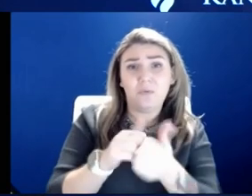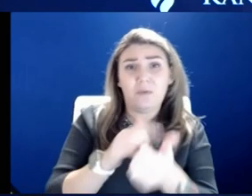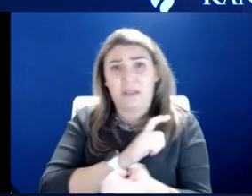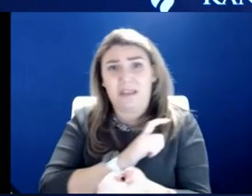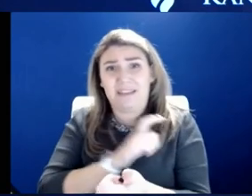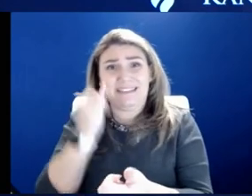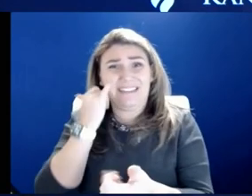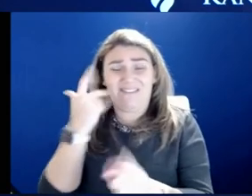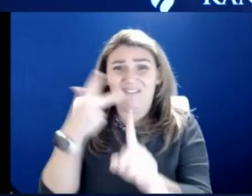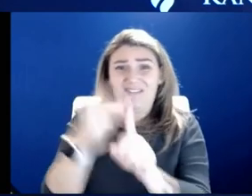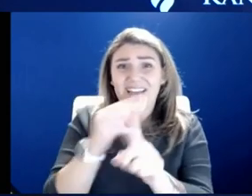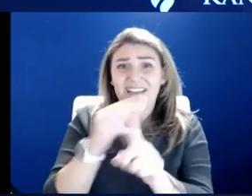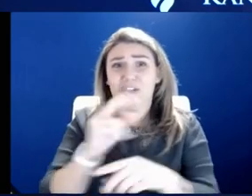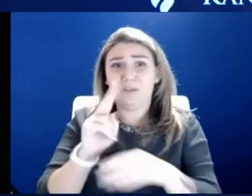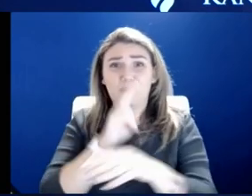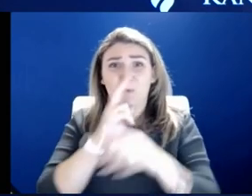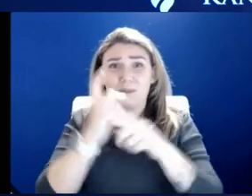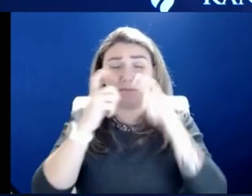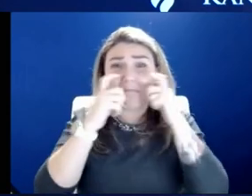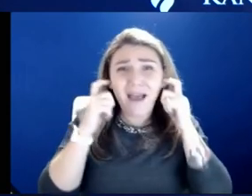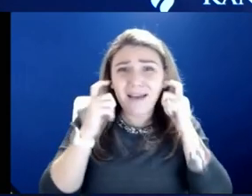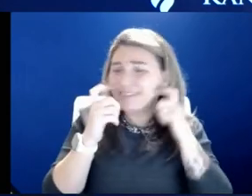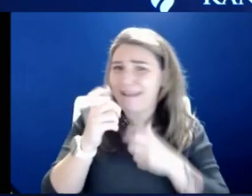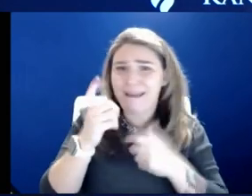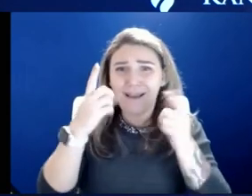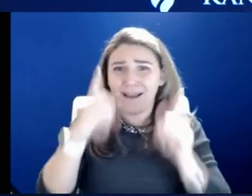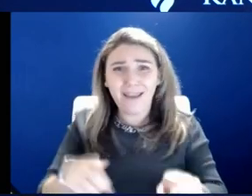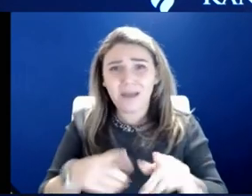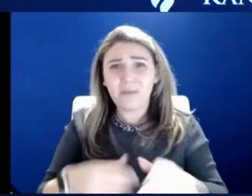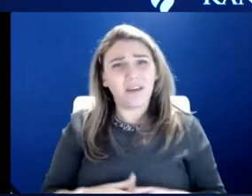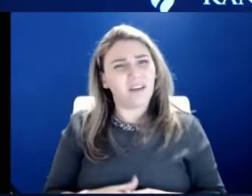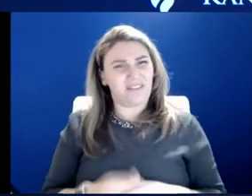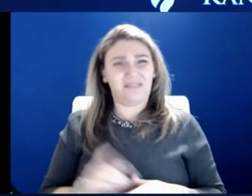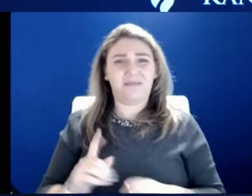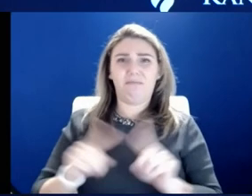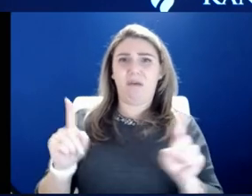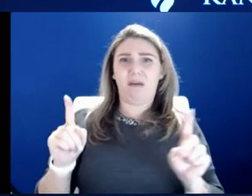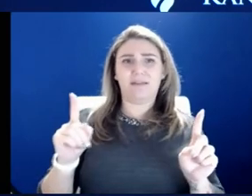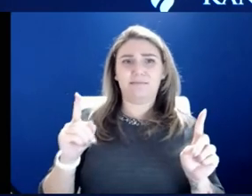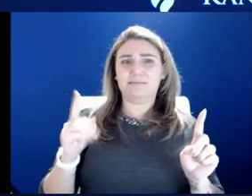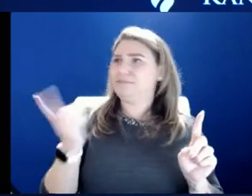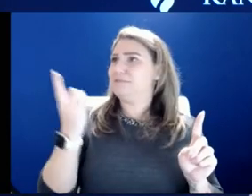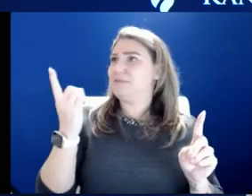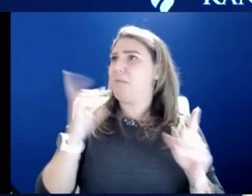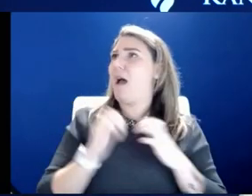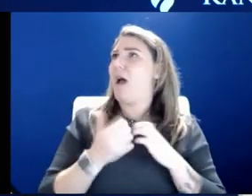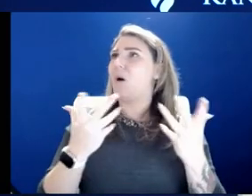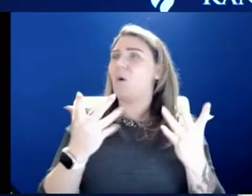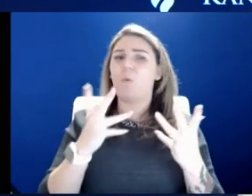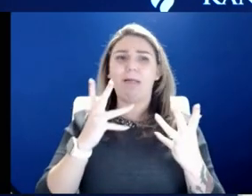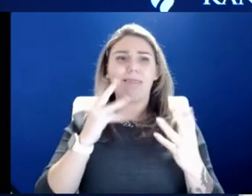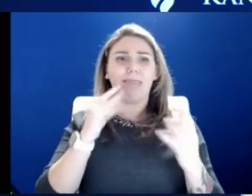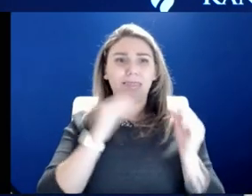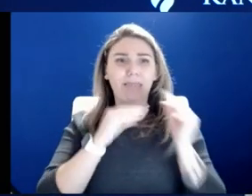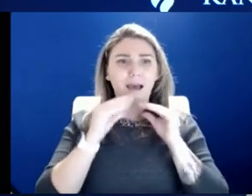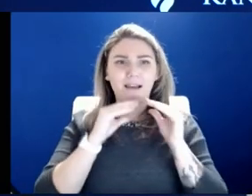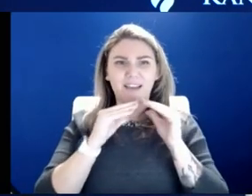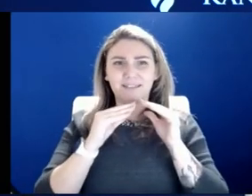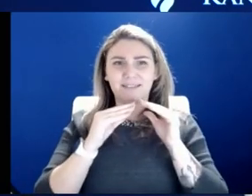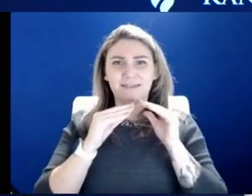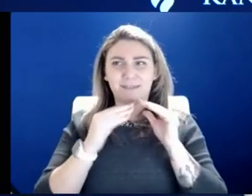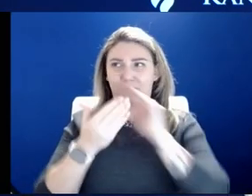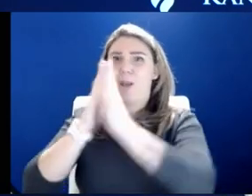mask, that's not going to happen. And yet there are somehow lies have become truth and